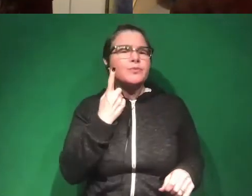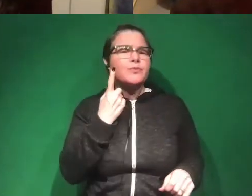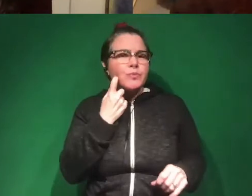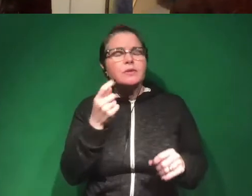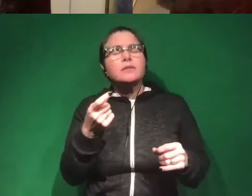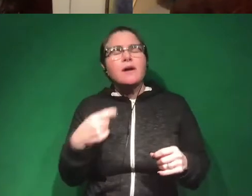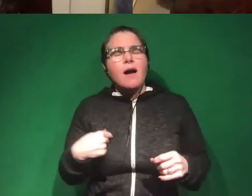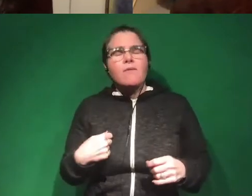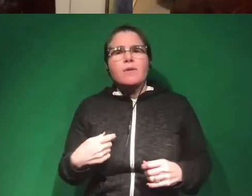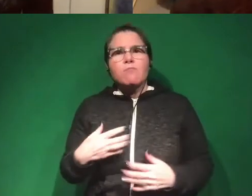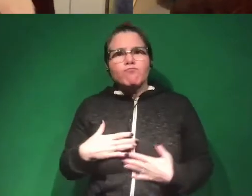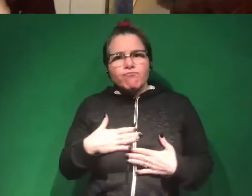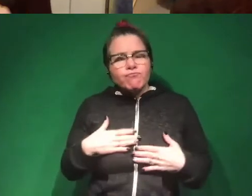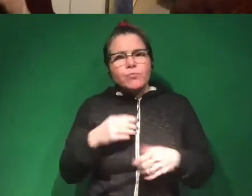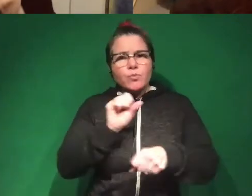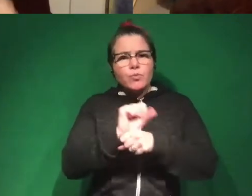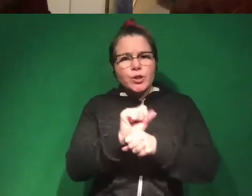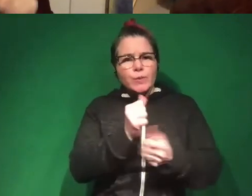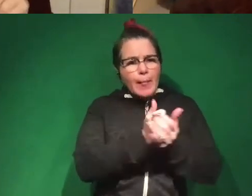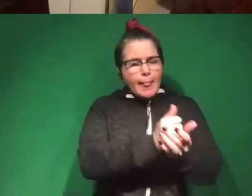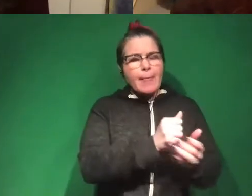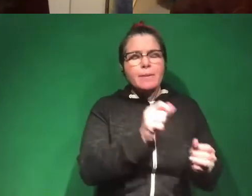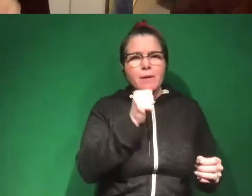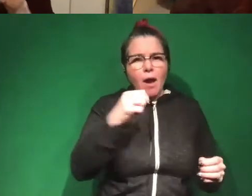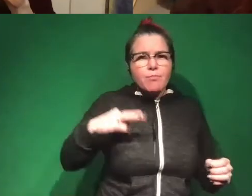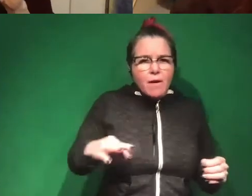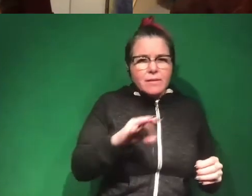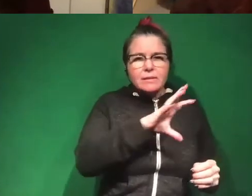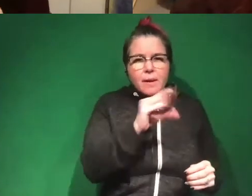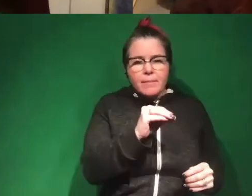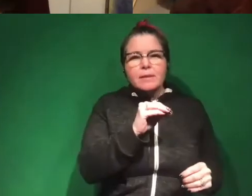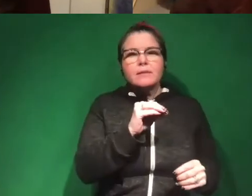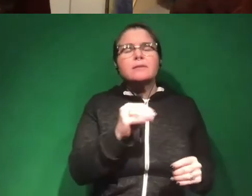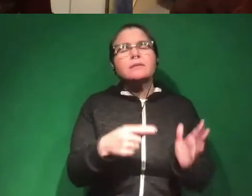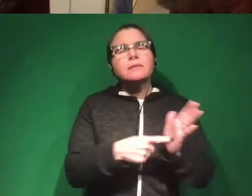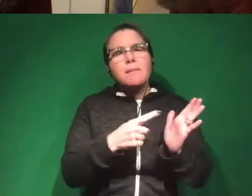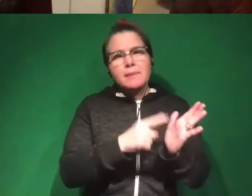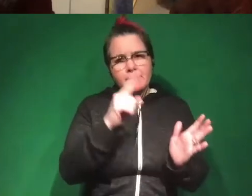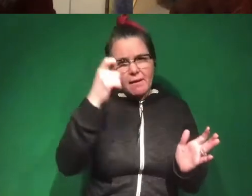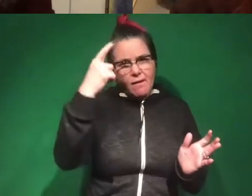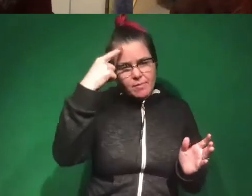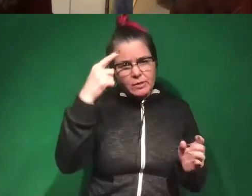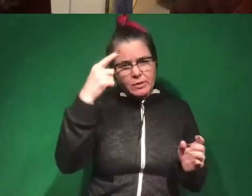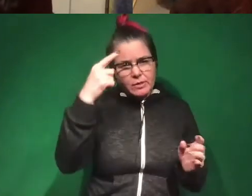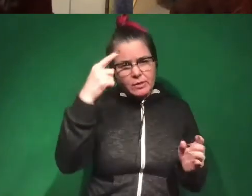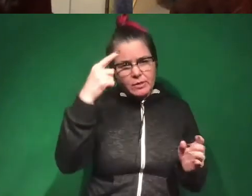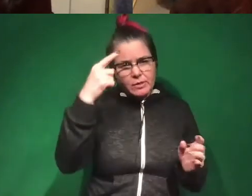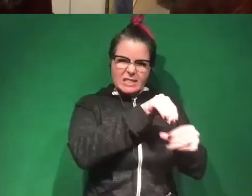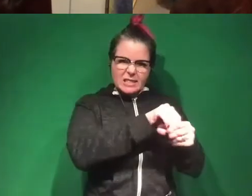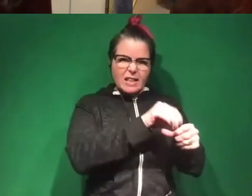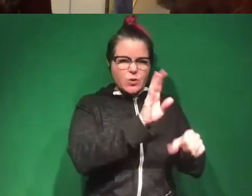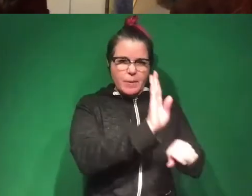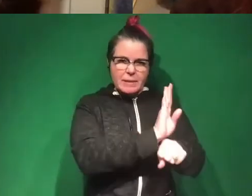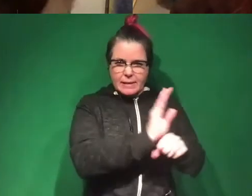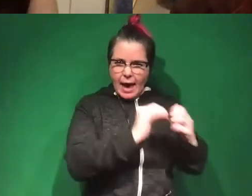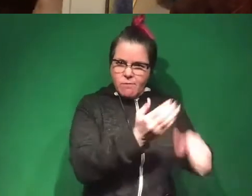satisfaction applying my work to help organizations, nonprofits, companies, occasionally governments, in trying to figure out internally how do we make this a better place